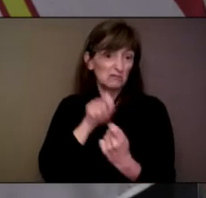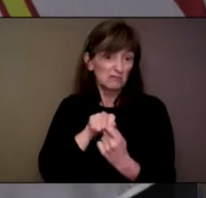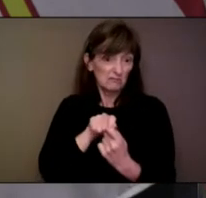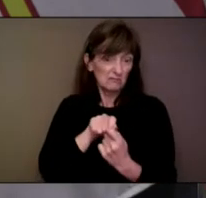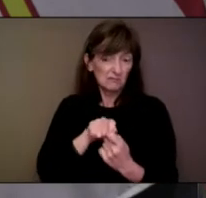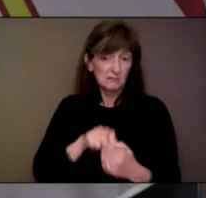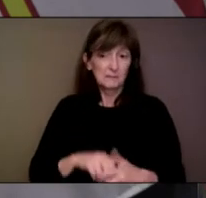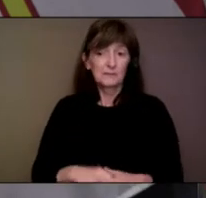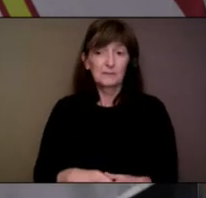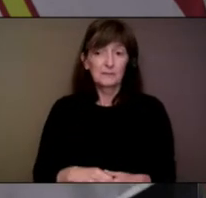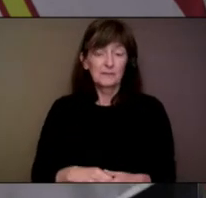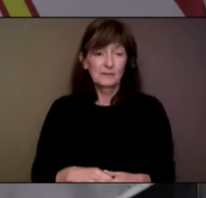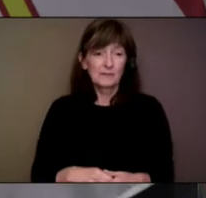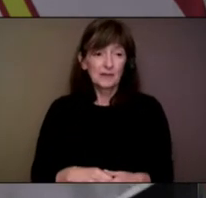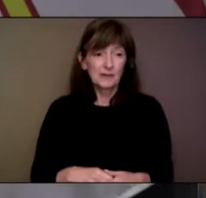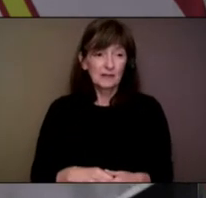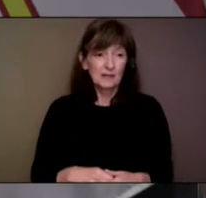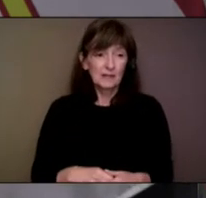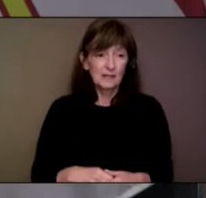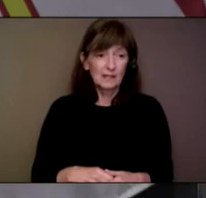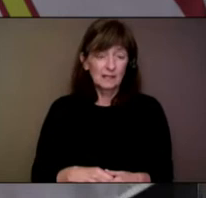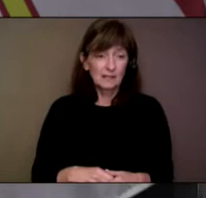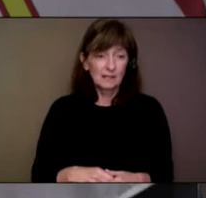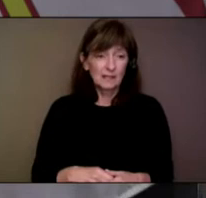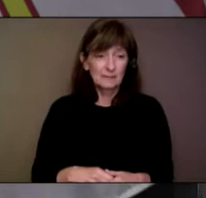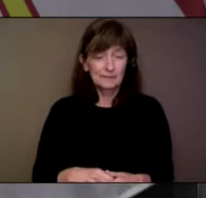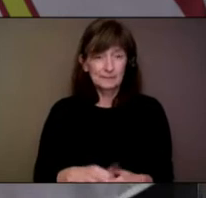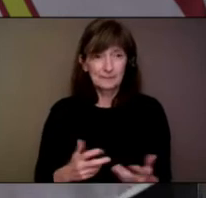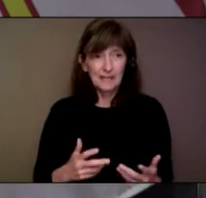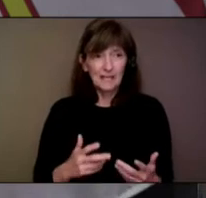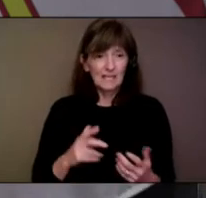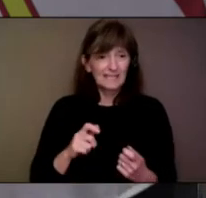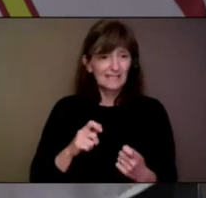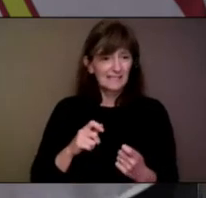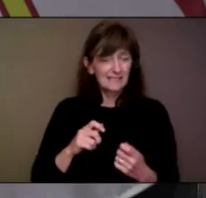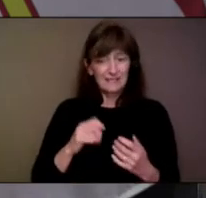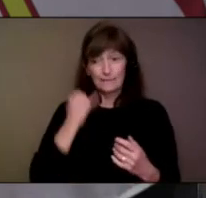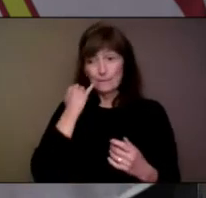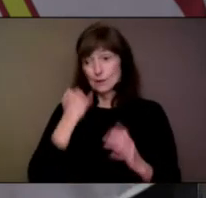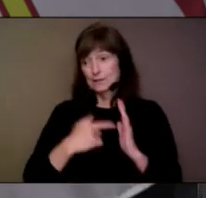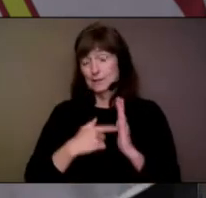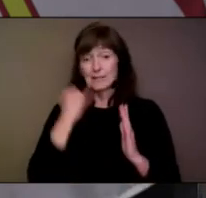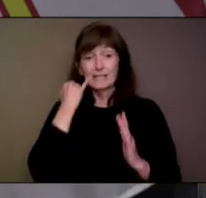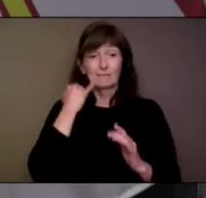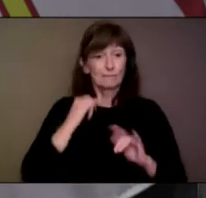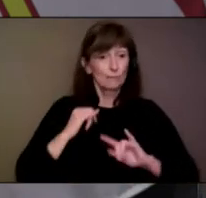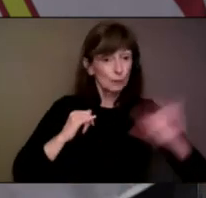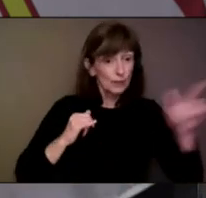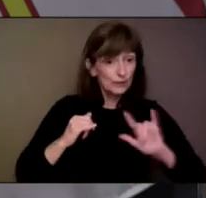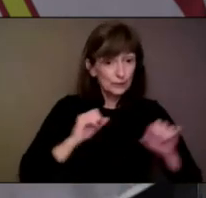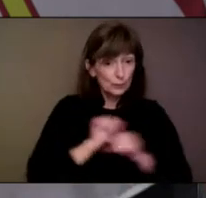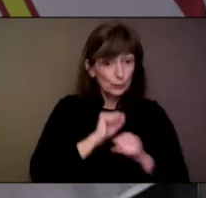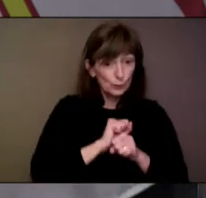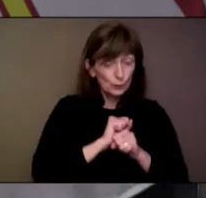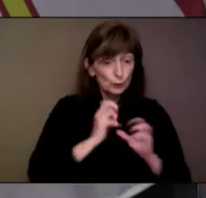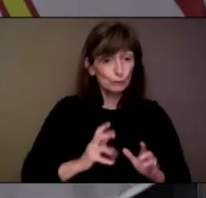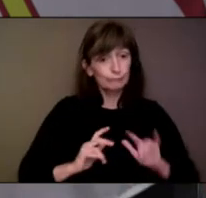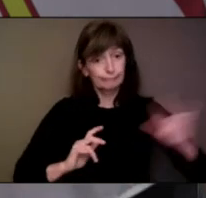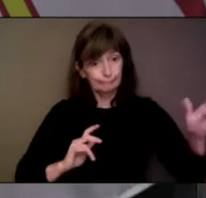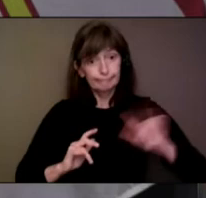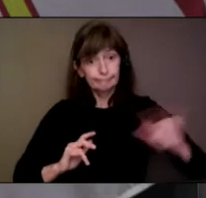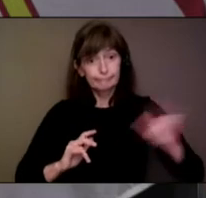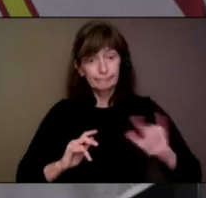travel, we don't have a really definitive way, say, to look at rotational workers, for example. But through our travel